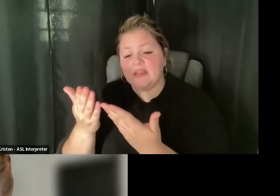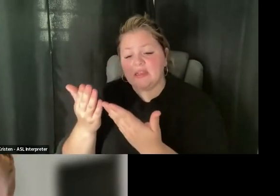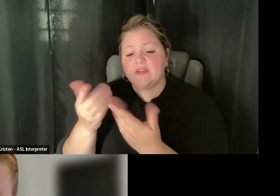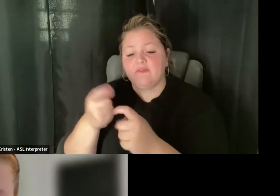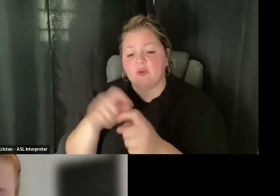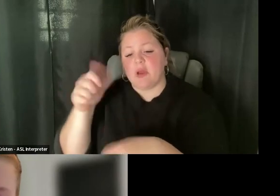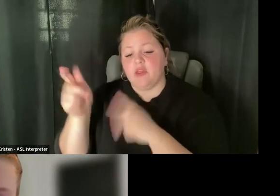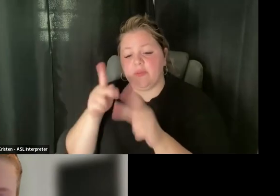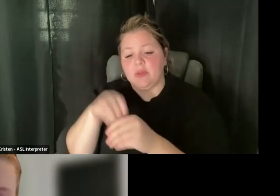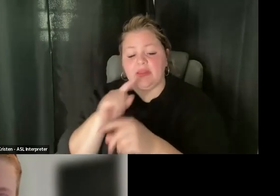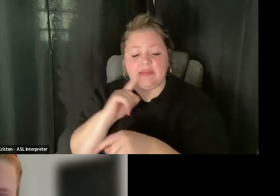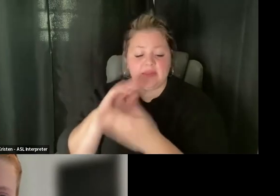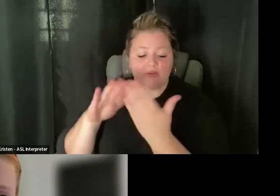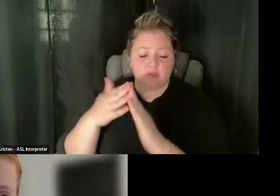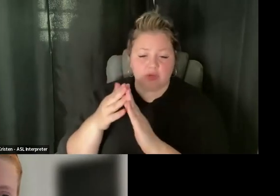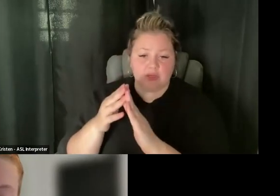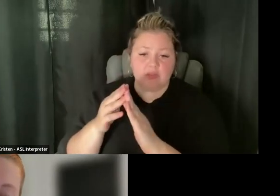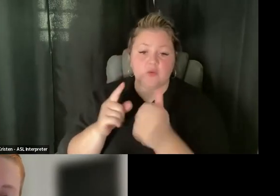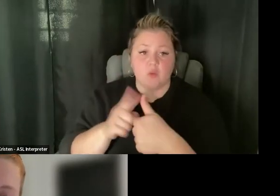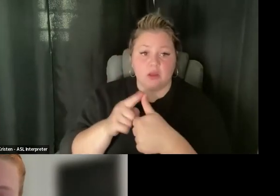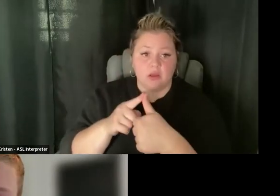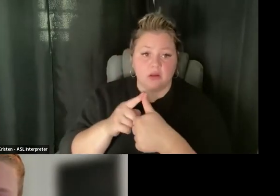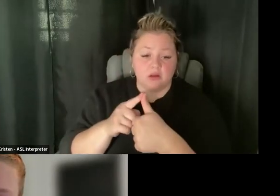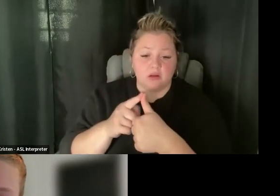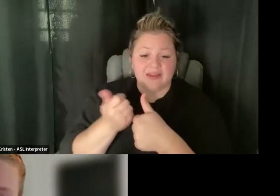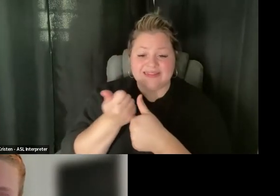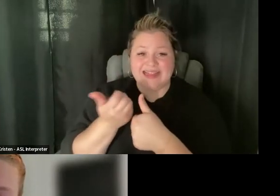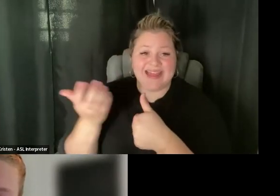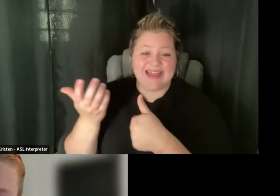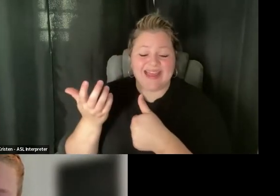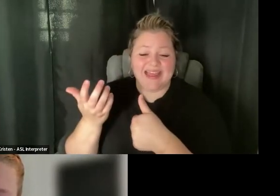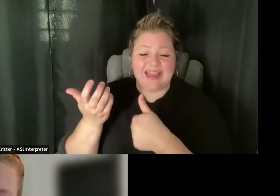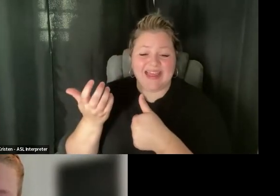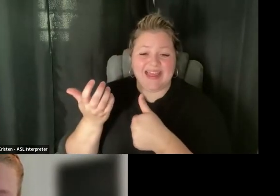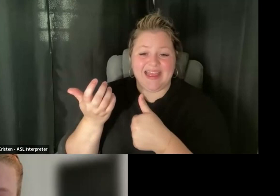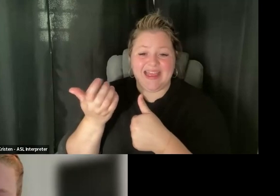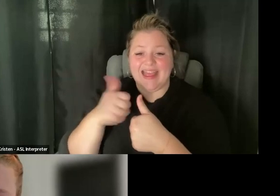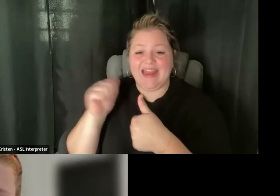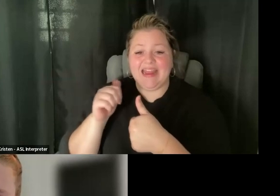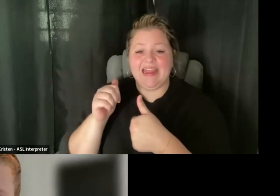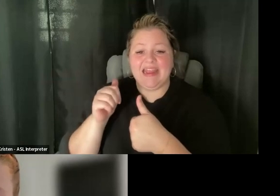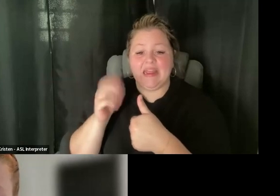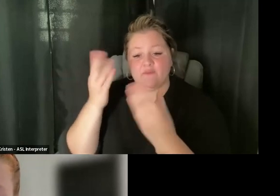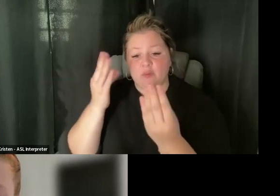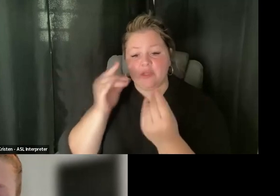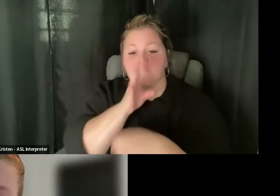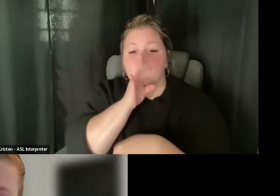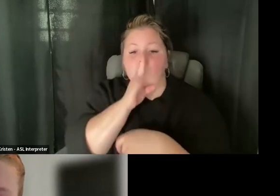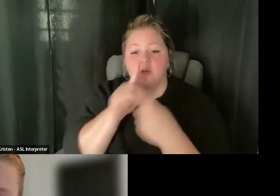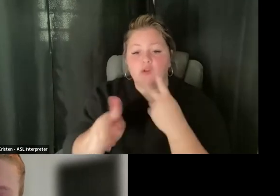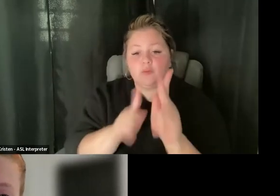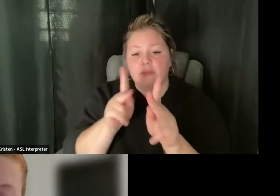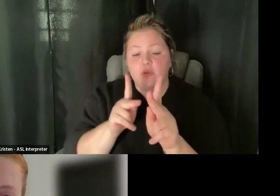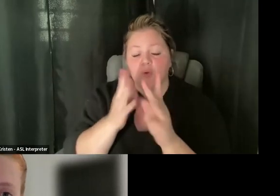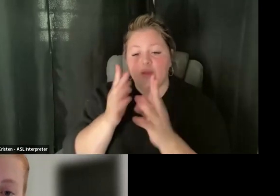So one is that any information that is spoken out loud to people waiting in